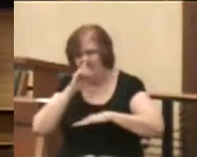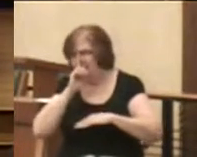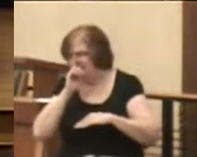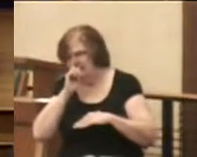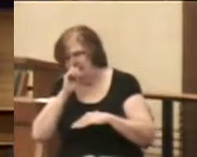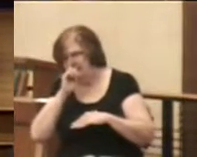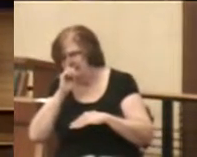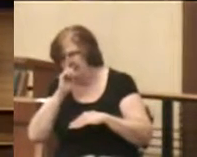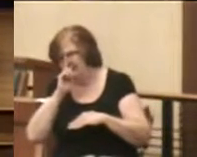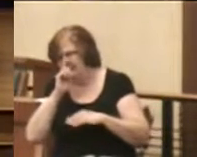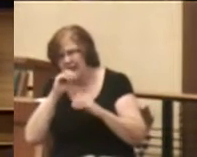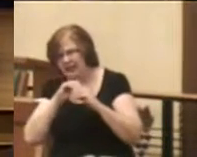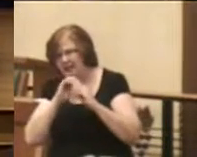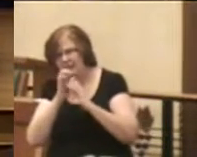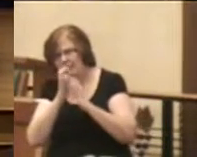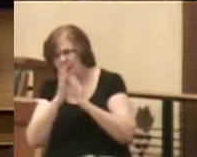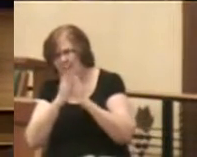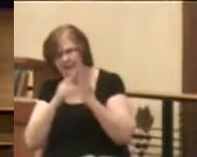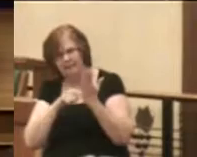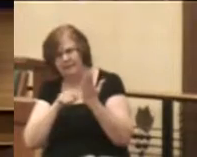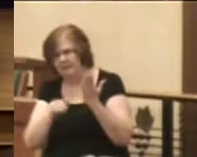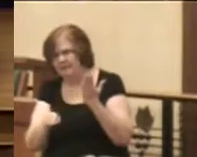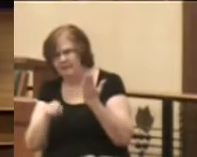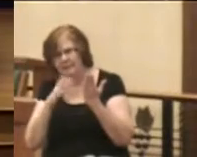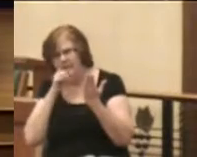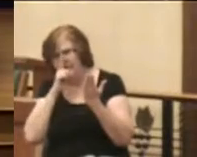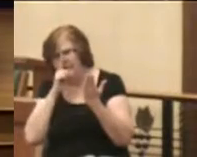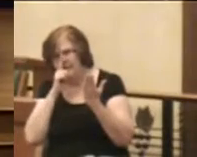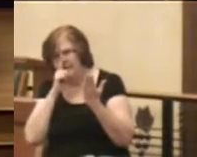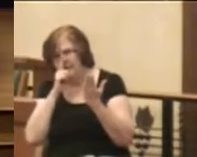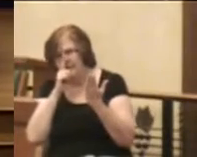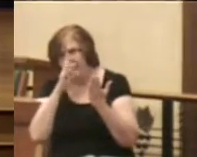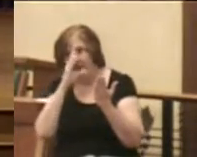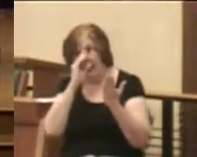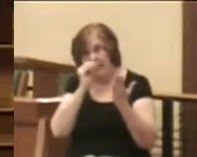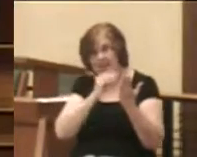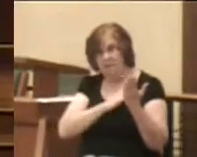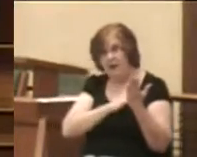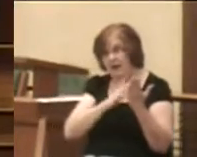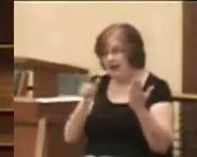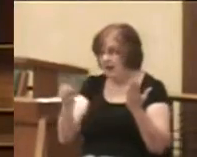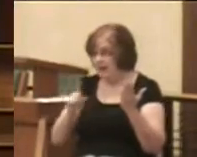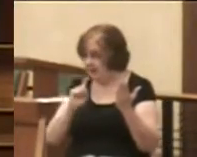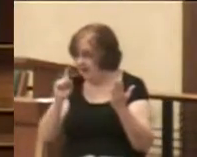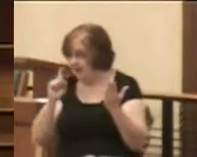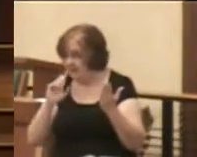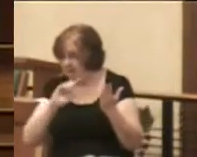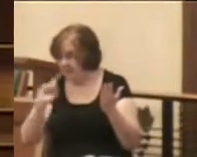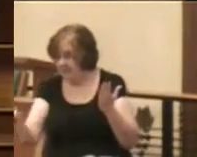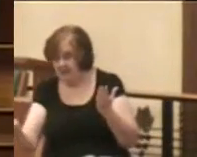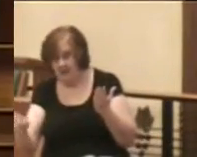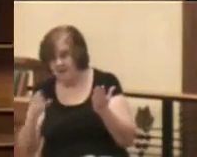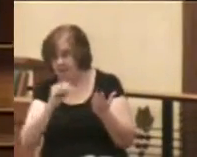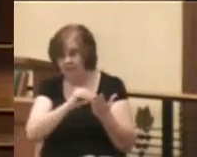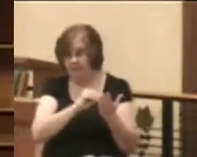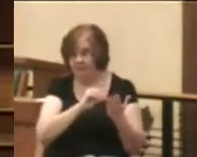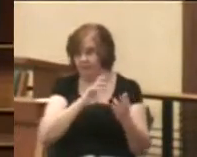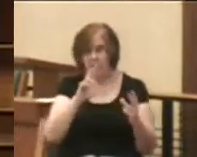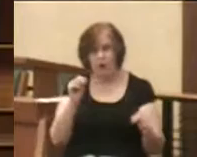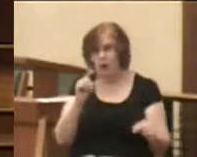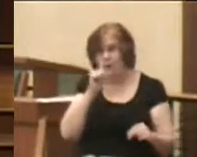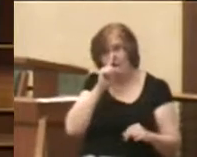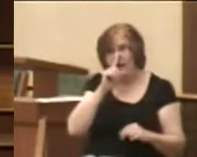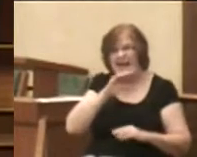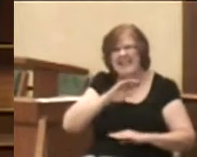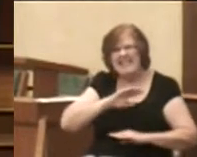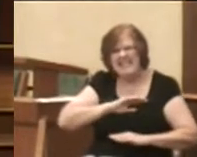say in the Bible that the man actually gets anything from the rich man's table. He would just be satisfied with